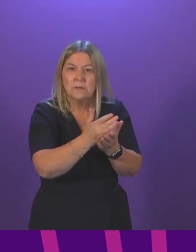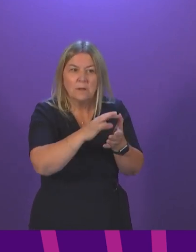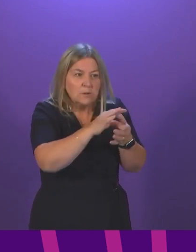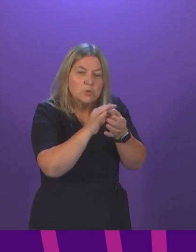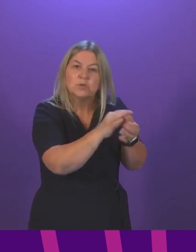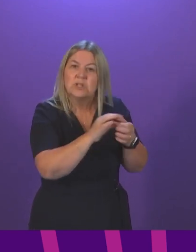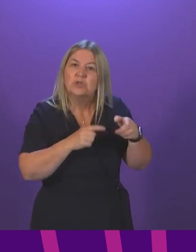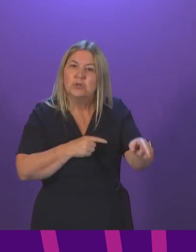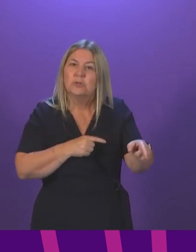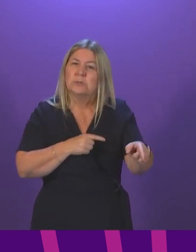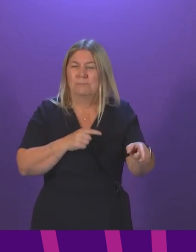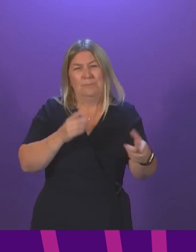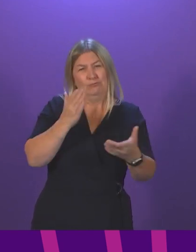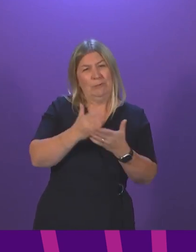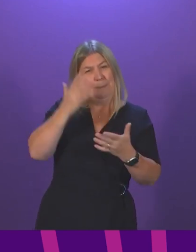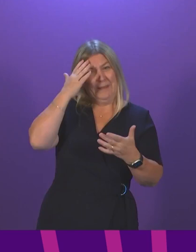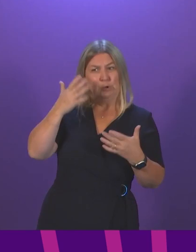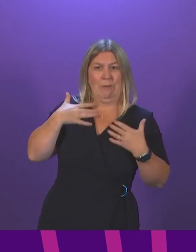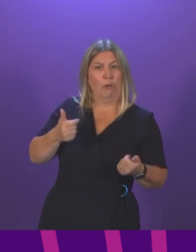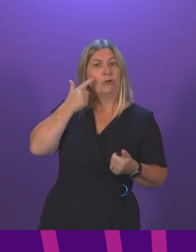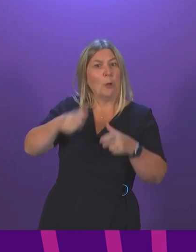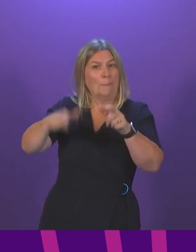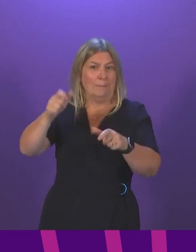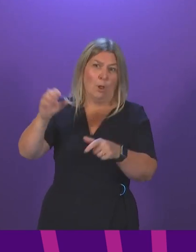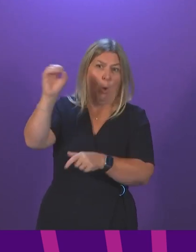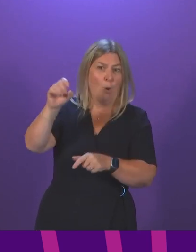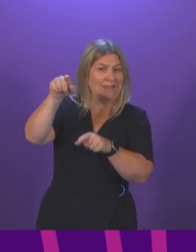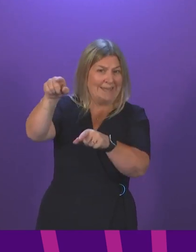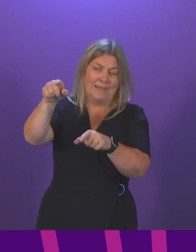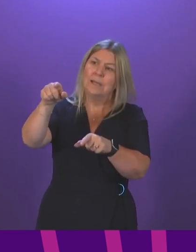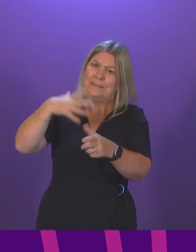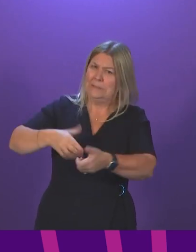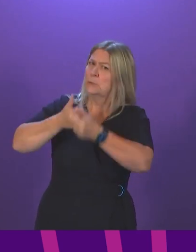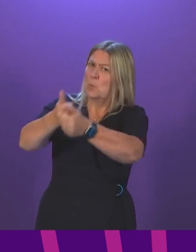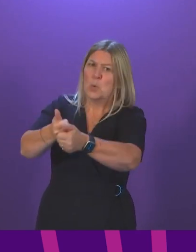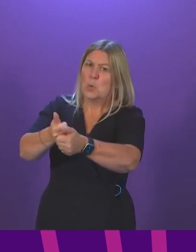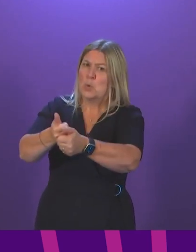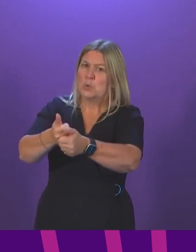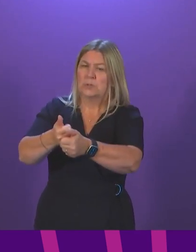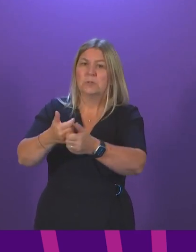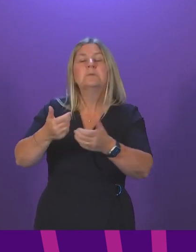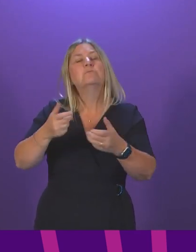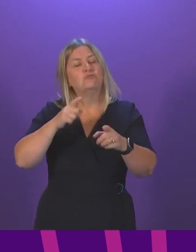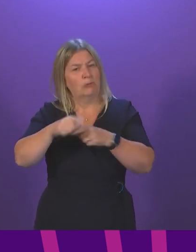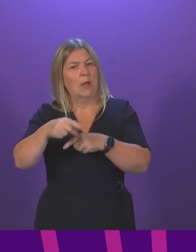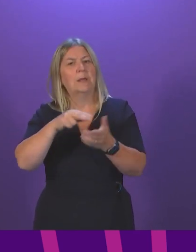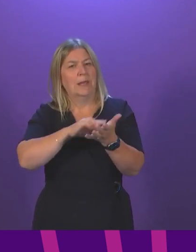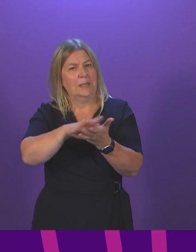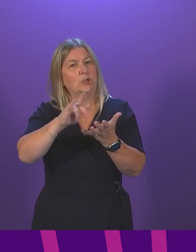anxiety about the impact this will have on the mental health of many young people in Orkney. NHS Orkney are in the process of recruiting additional staff.